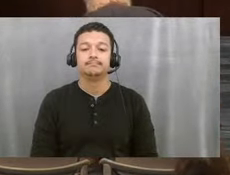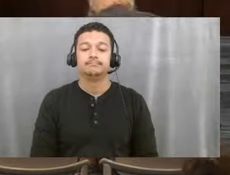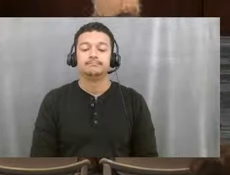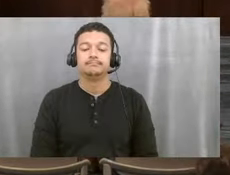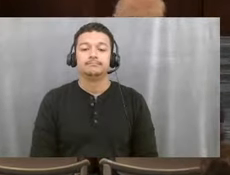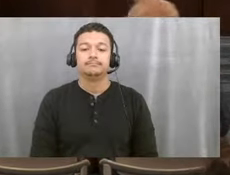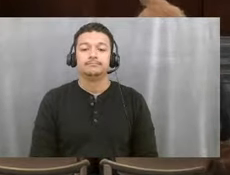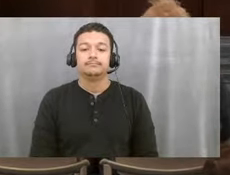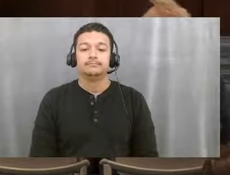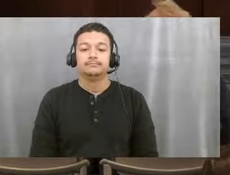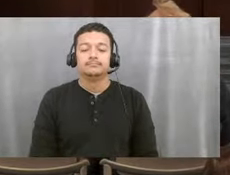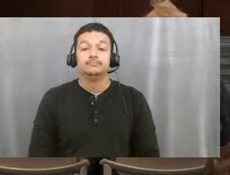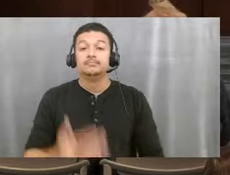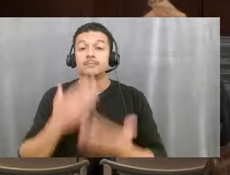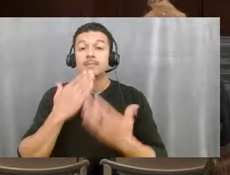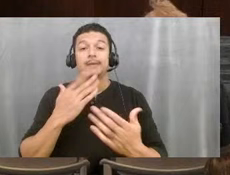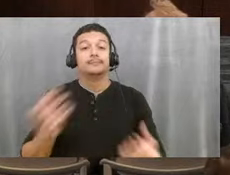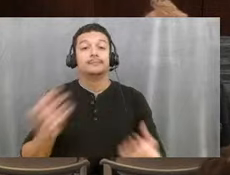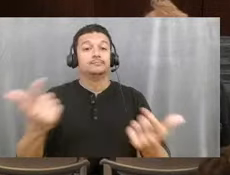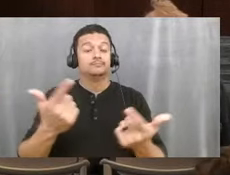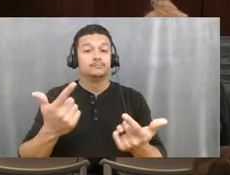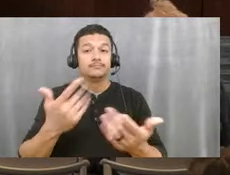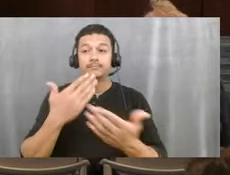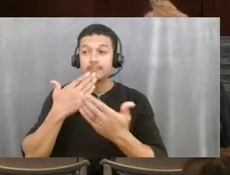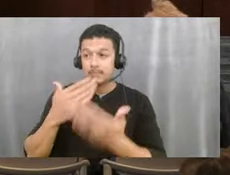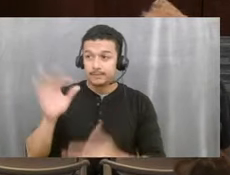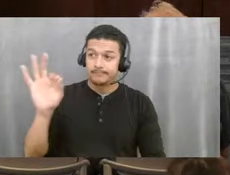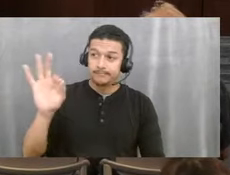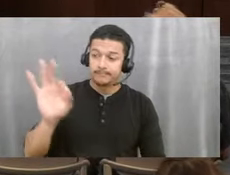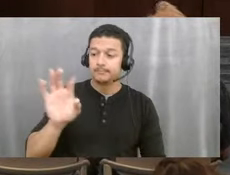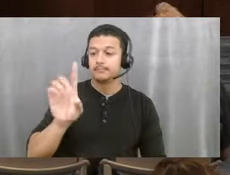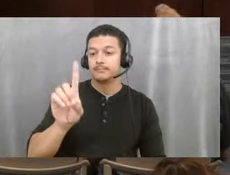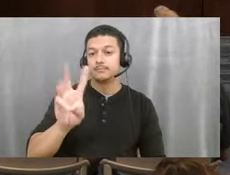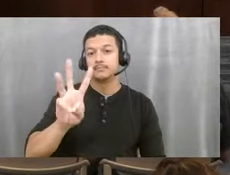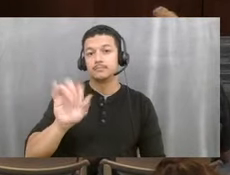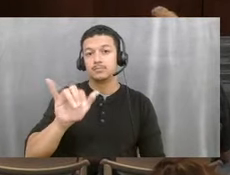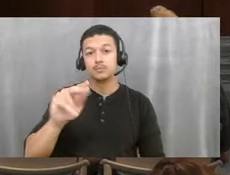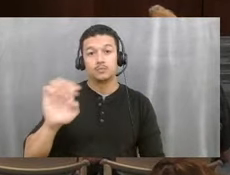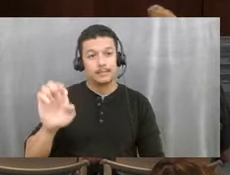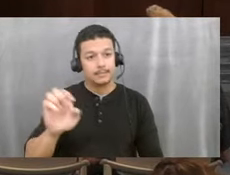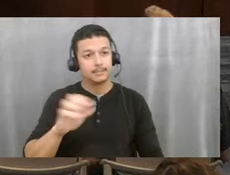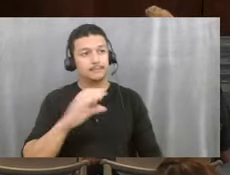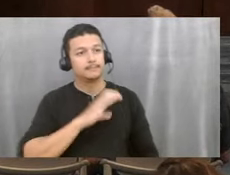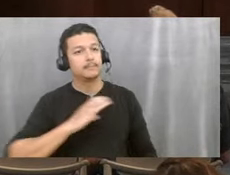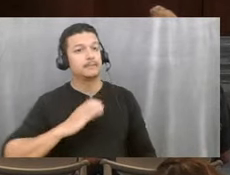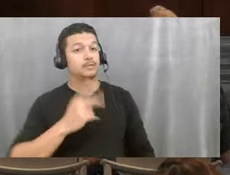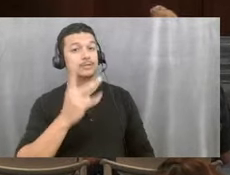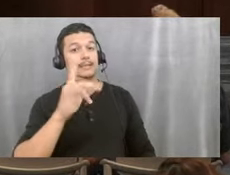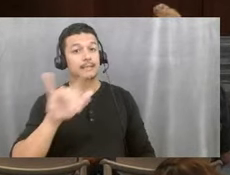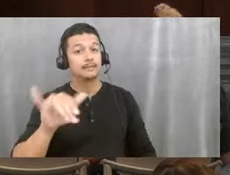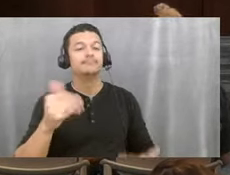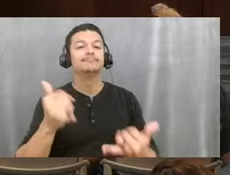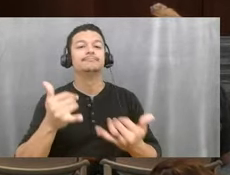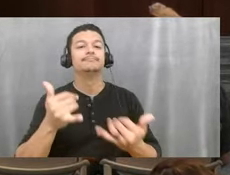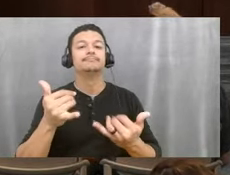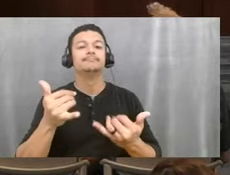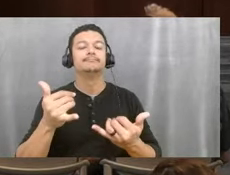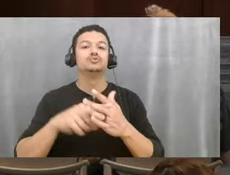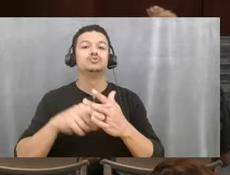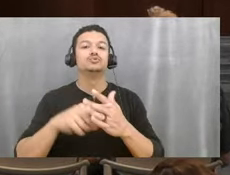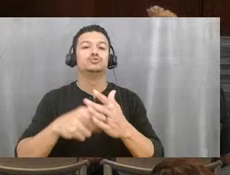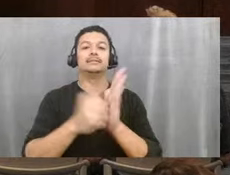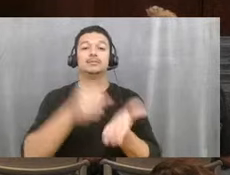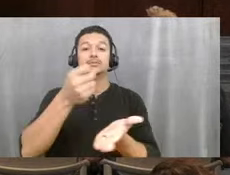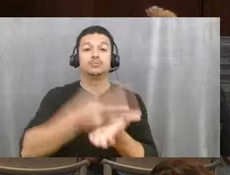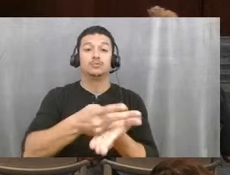Thank you, everyone. Thank you, Pastor Dwayne. Thank you, Commissioner Kelly. We're now moving on to agenda approval. I'll begin on my left